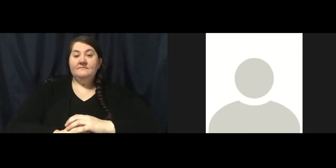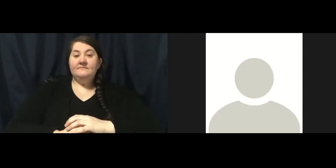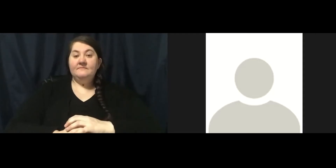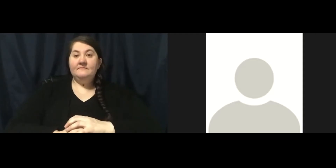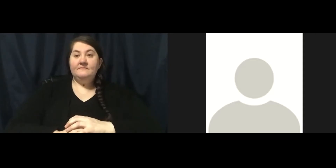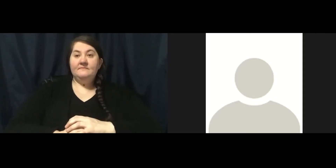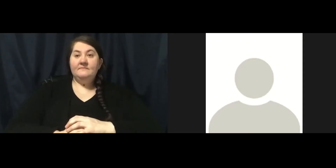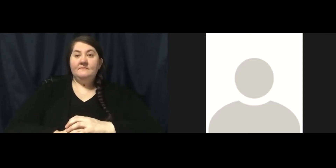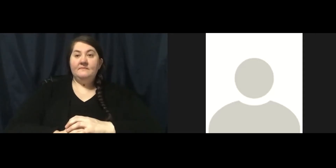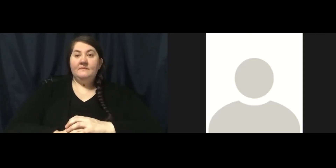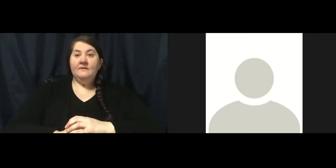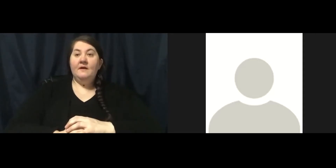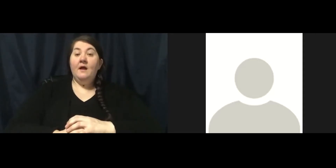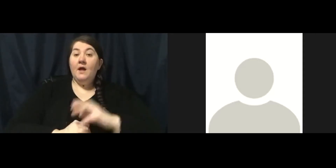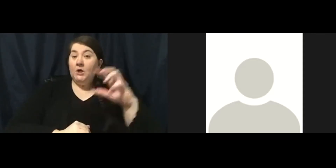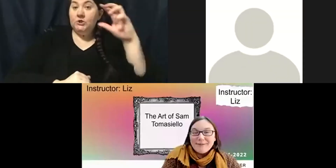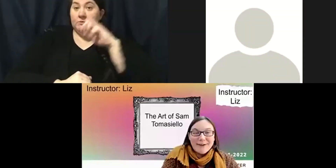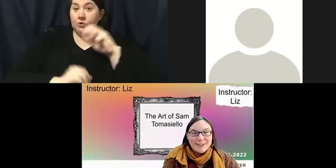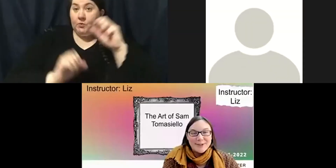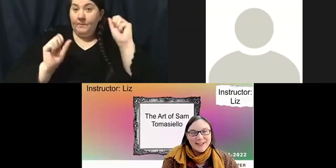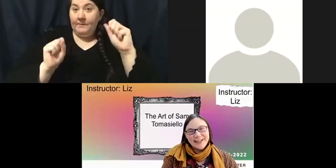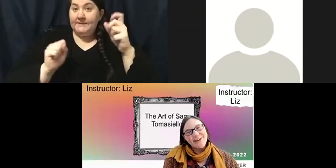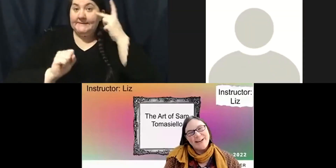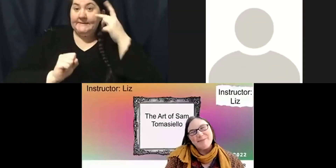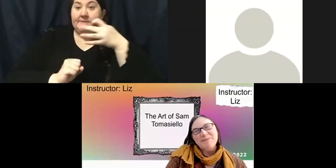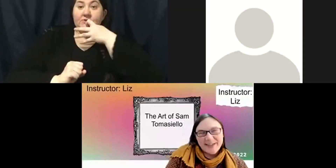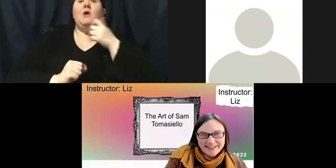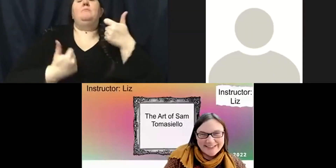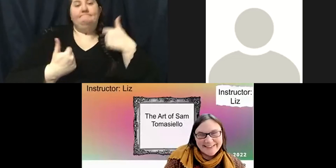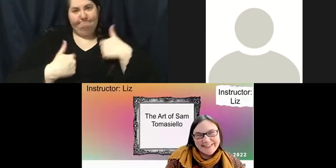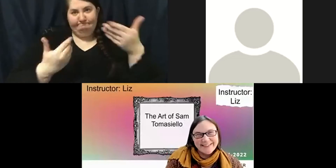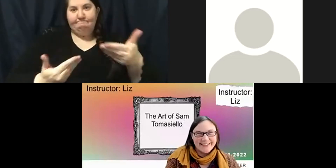I'm assuming that you'll be able to see me very shortly. Here I am!